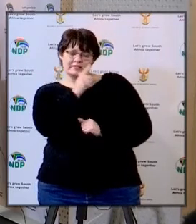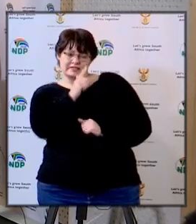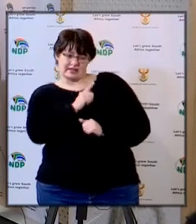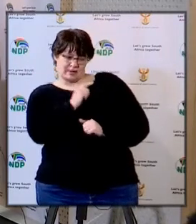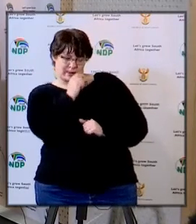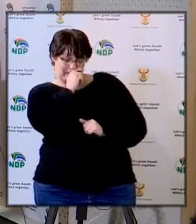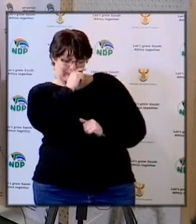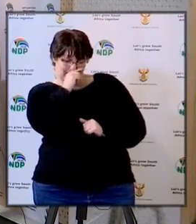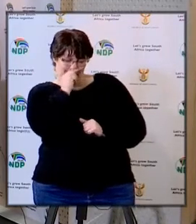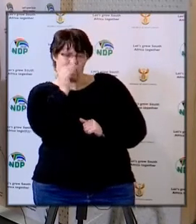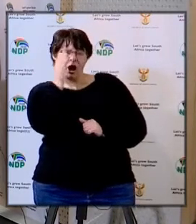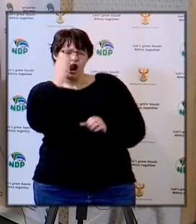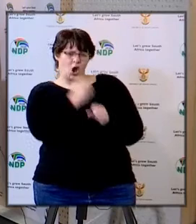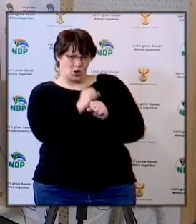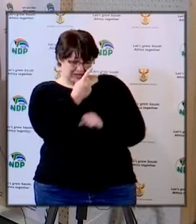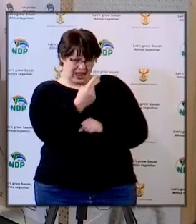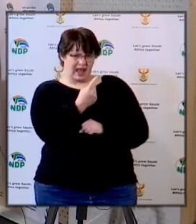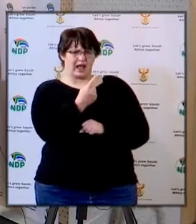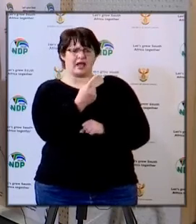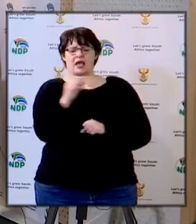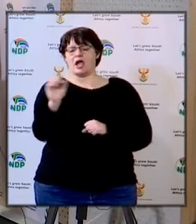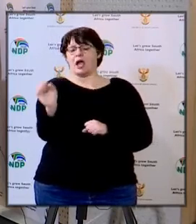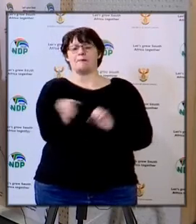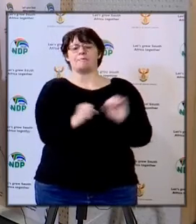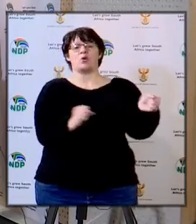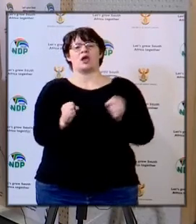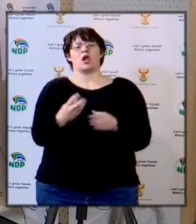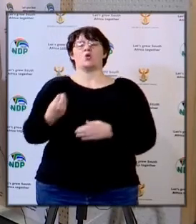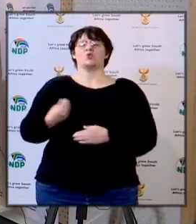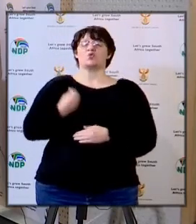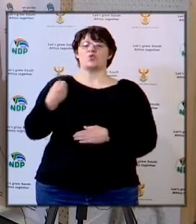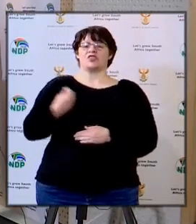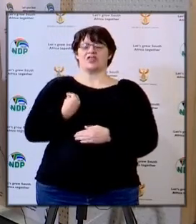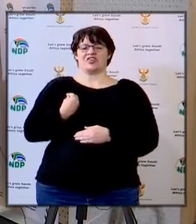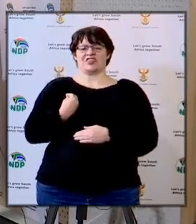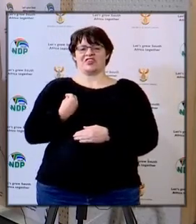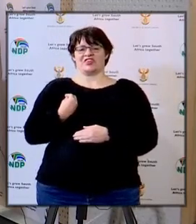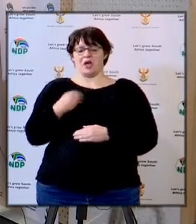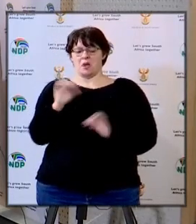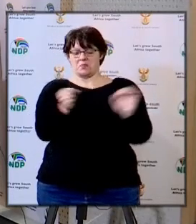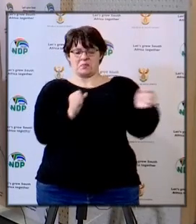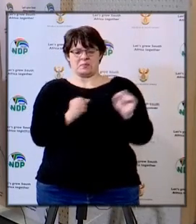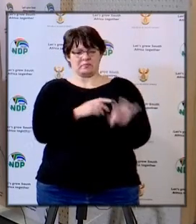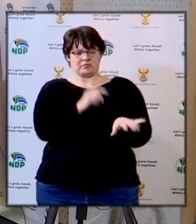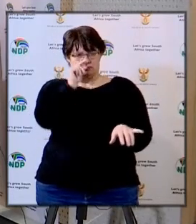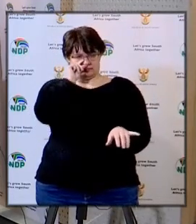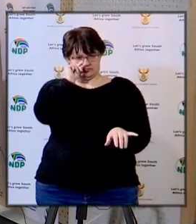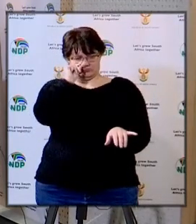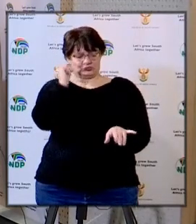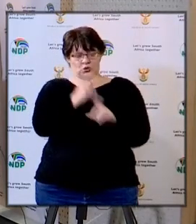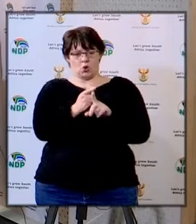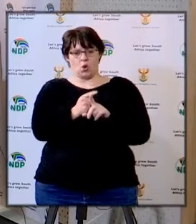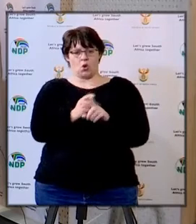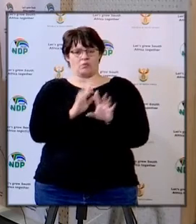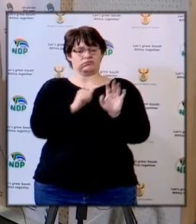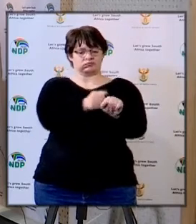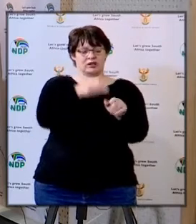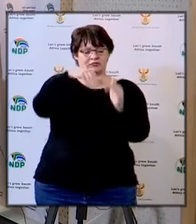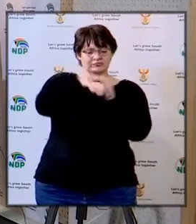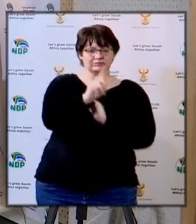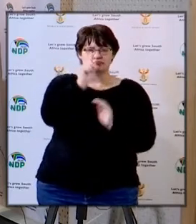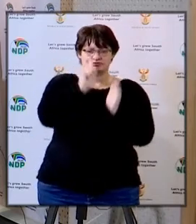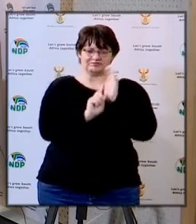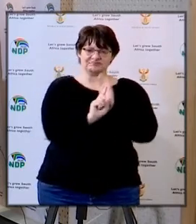he's saying we know that Gauteng has decided to employ what they call the youth brigade to assist teachers with screening